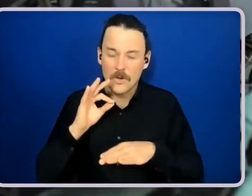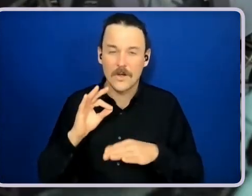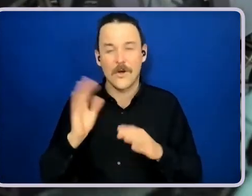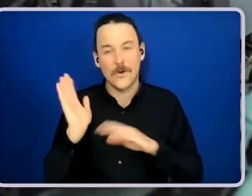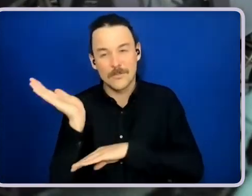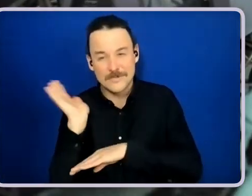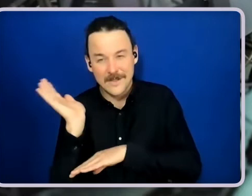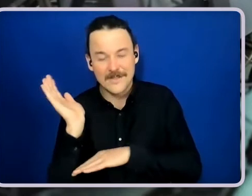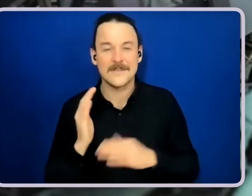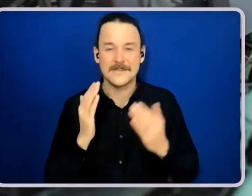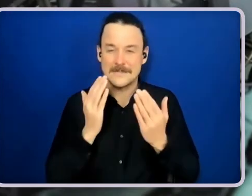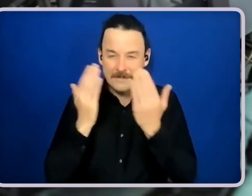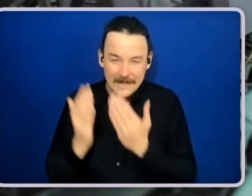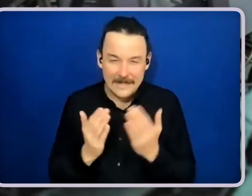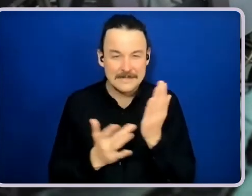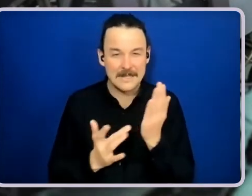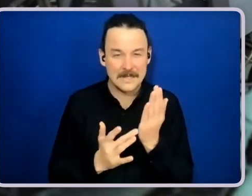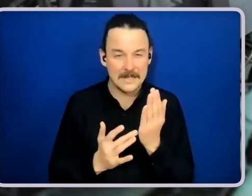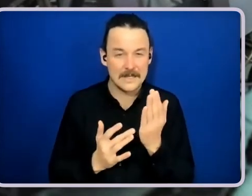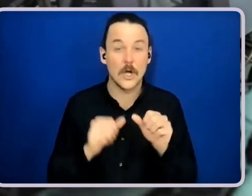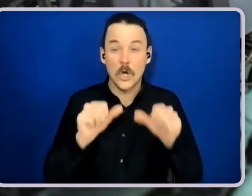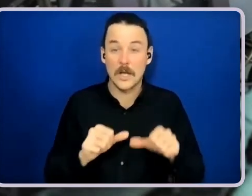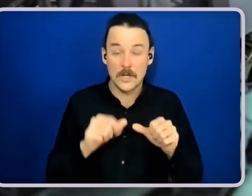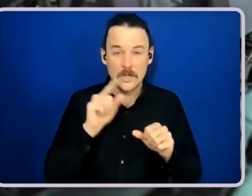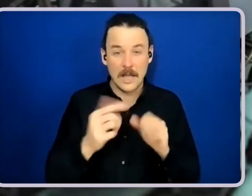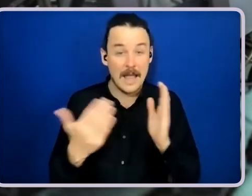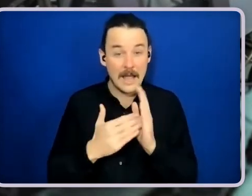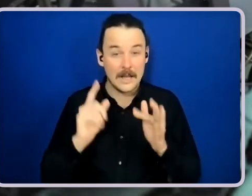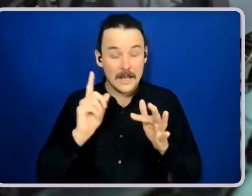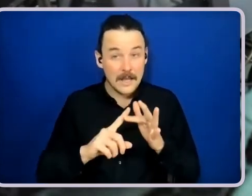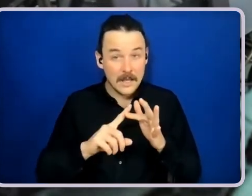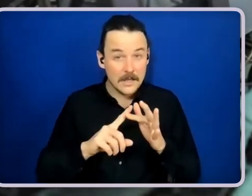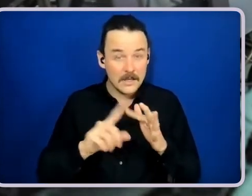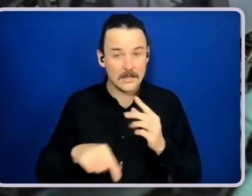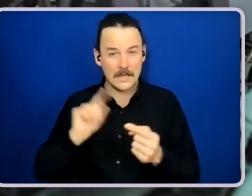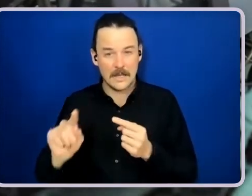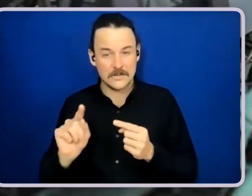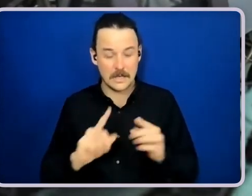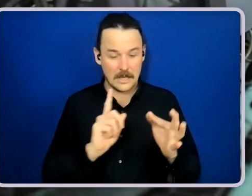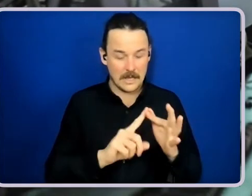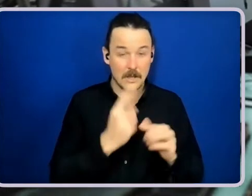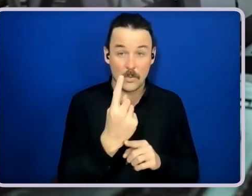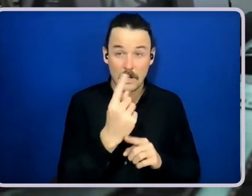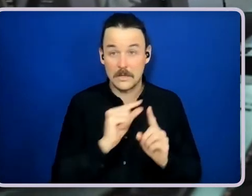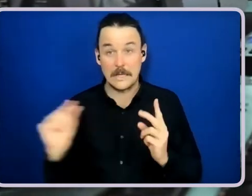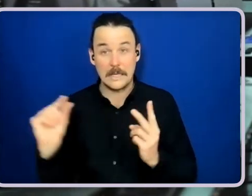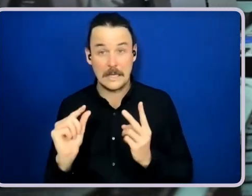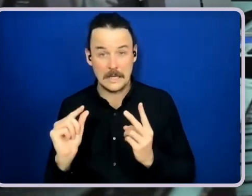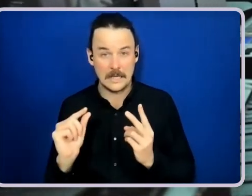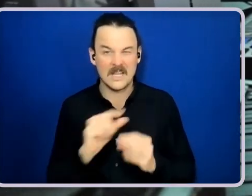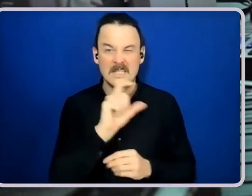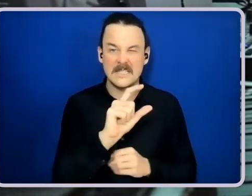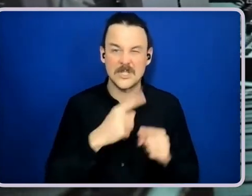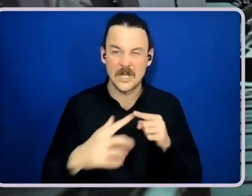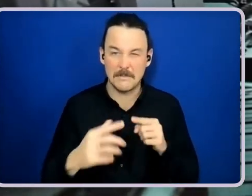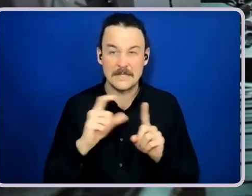uh, E on the third beat. So E1 is going to be along here, right? Because that's C, C sharp, D, D sharp, E.